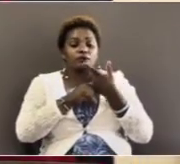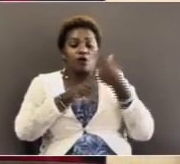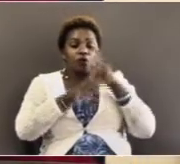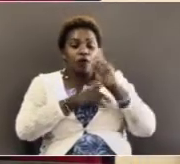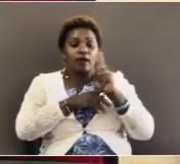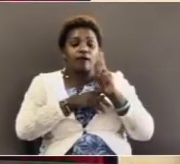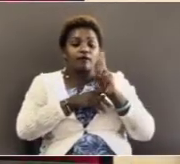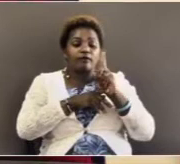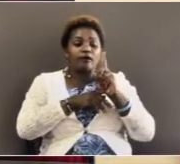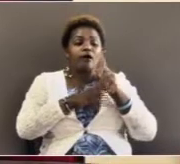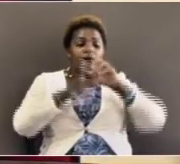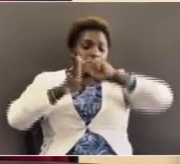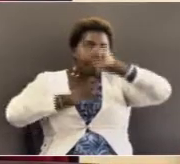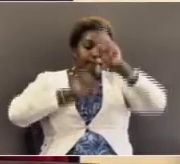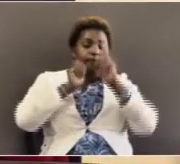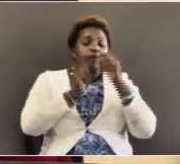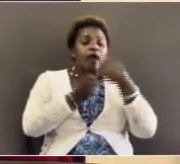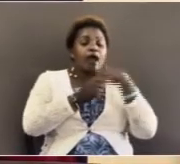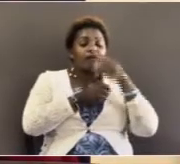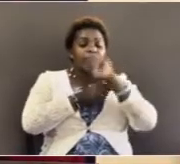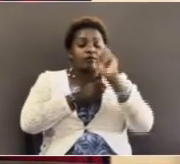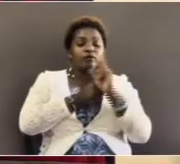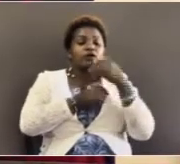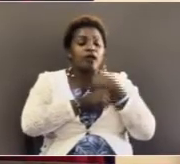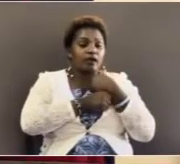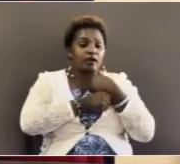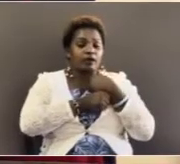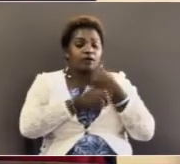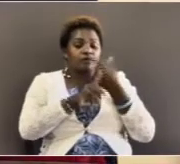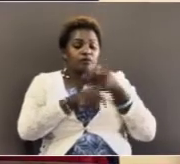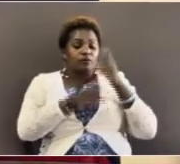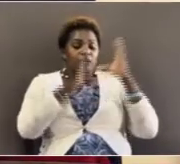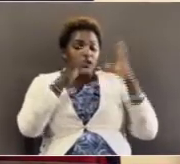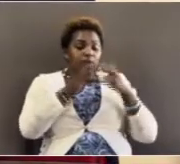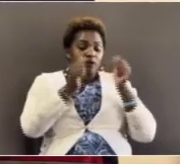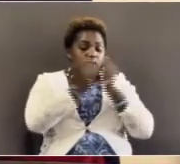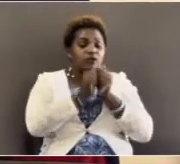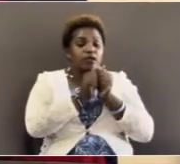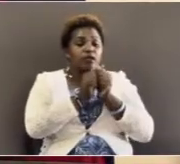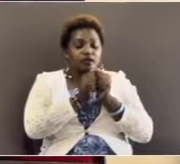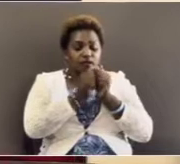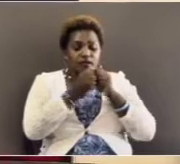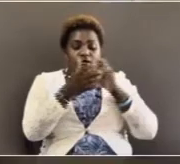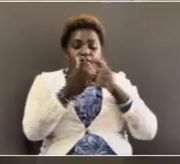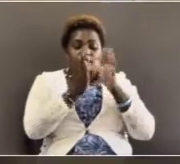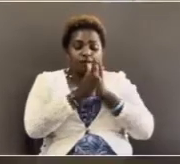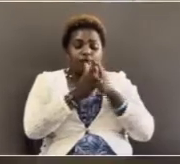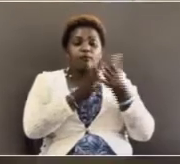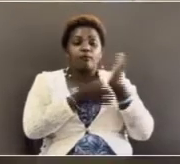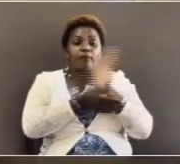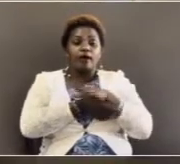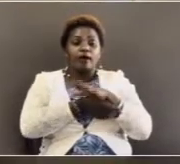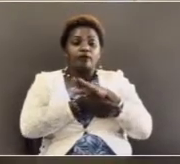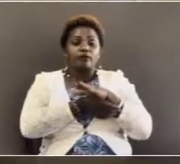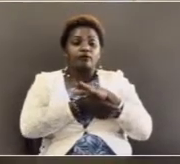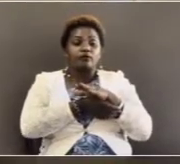And the one would wish that he had or she had a companion to turn to, to talk